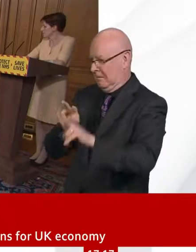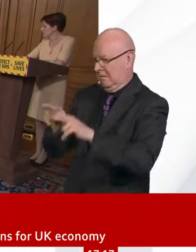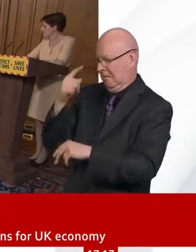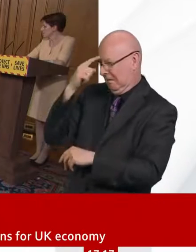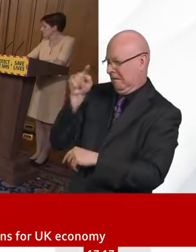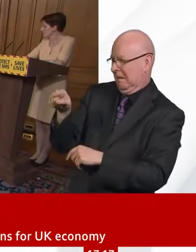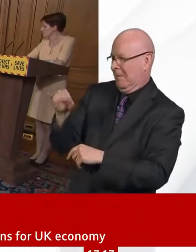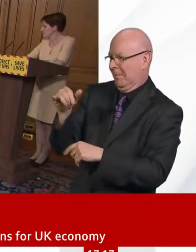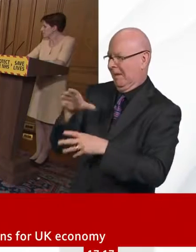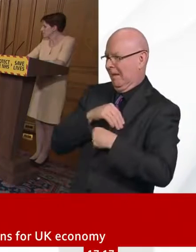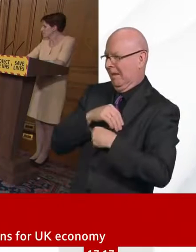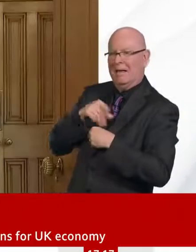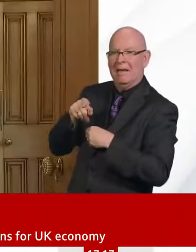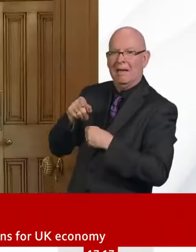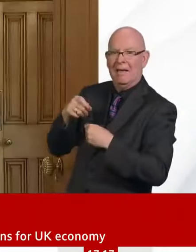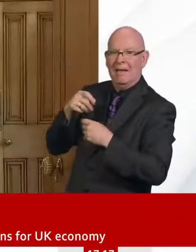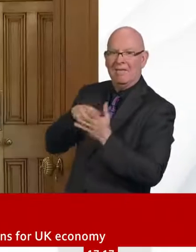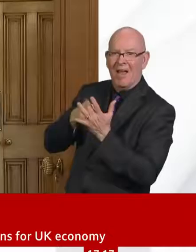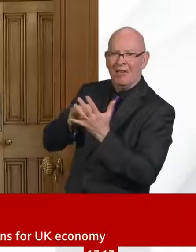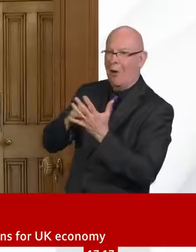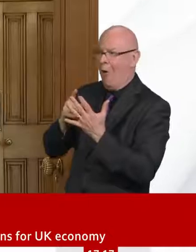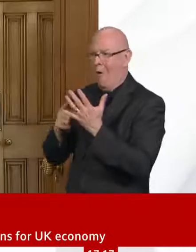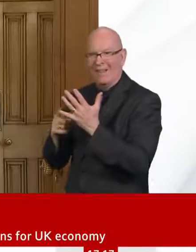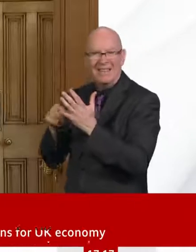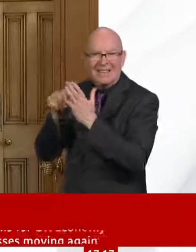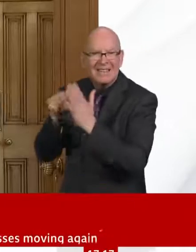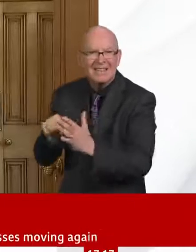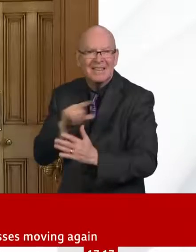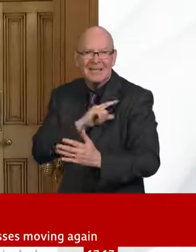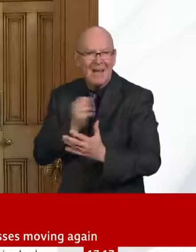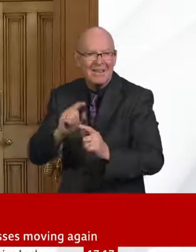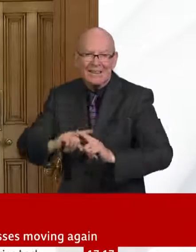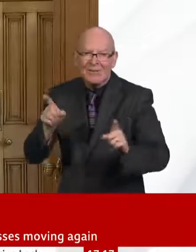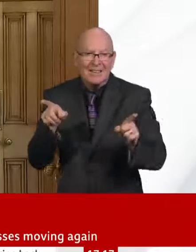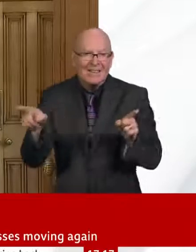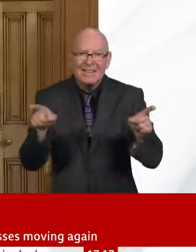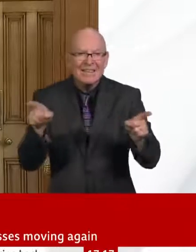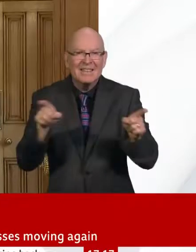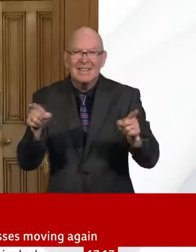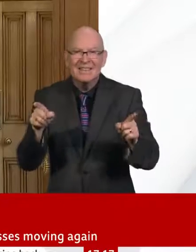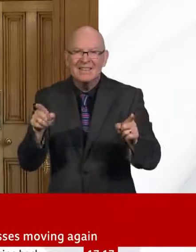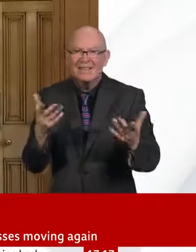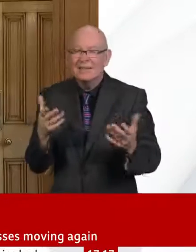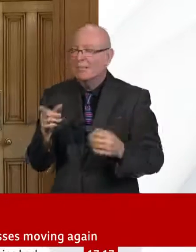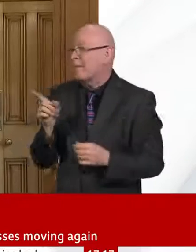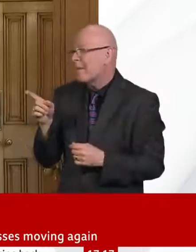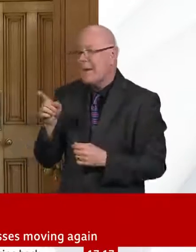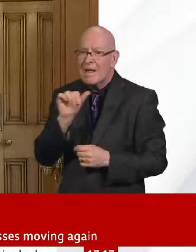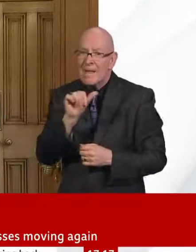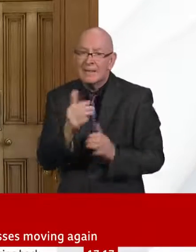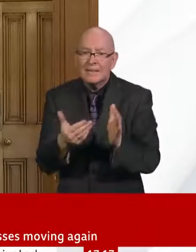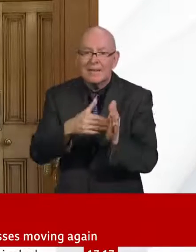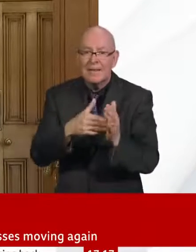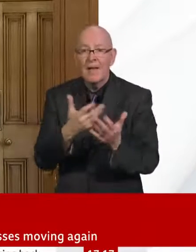care settings that one needs to collect data from. that's the challenge that Steve is talking about. But does that answer your question fully?